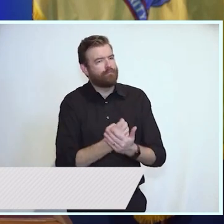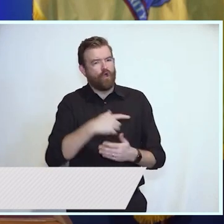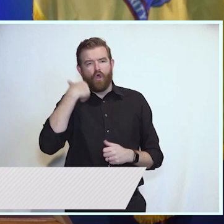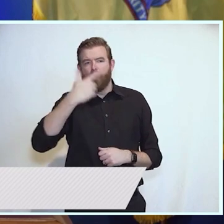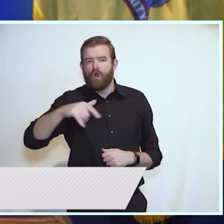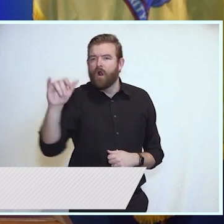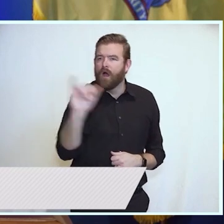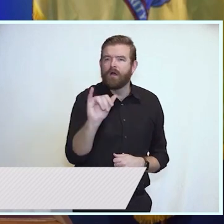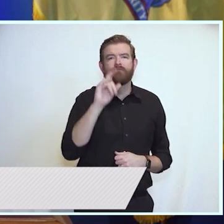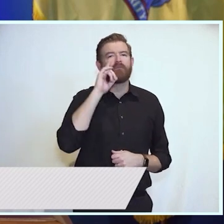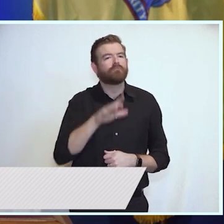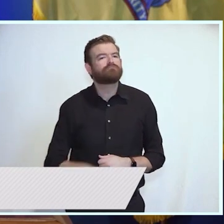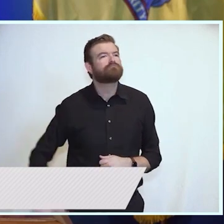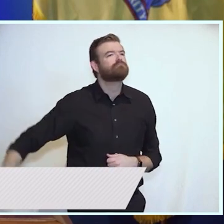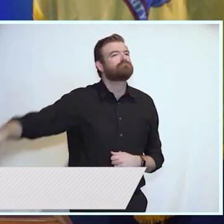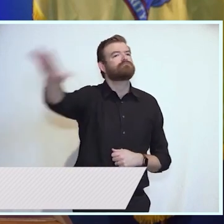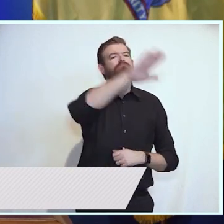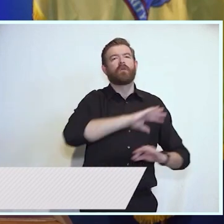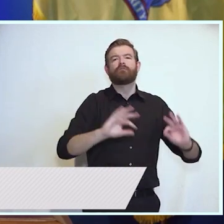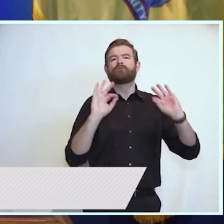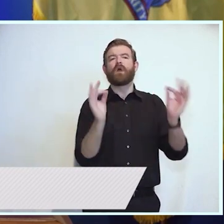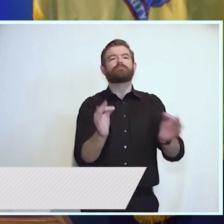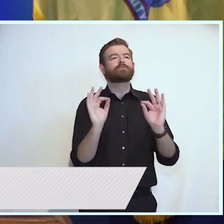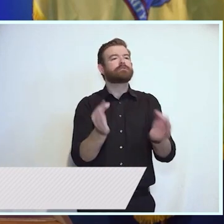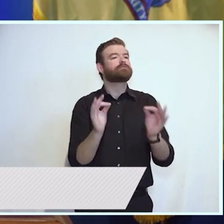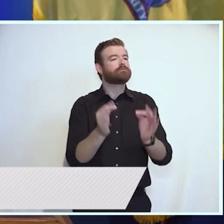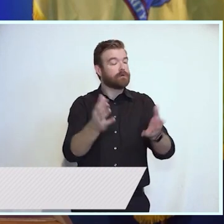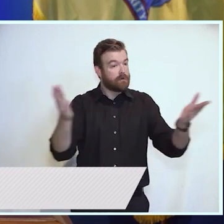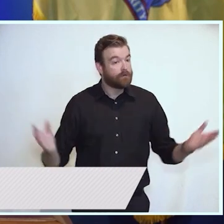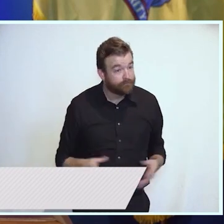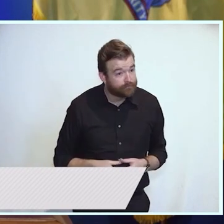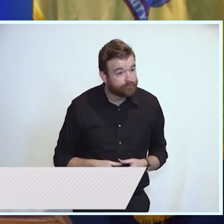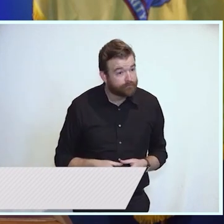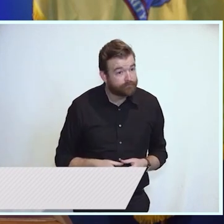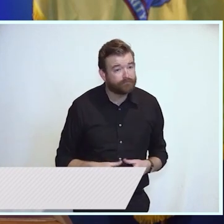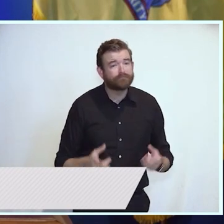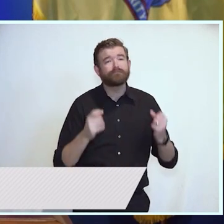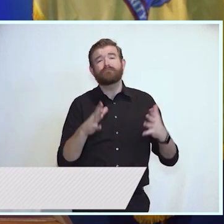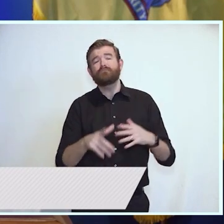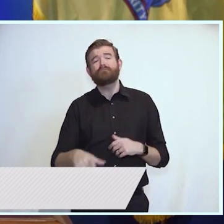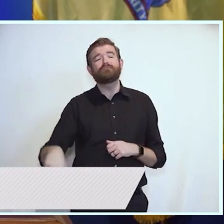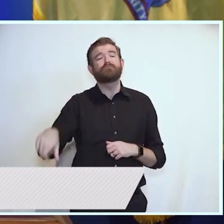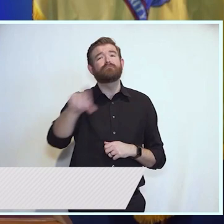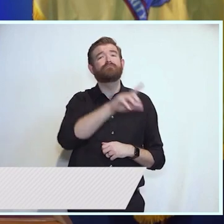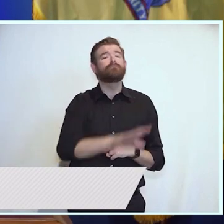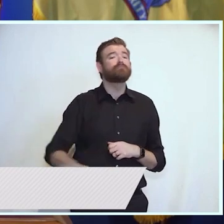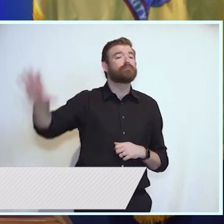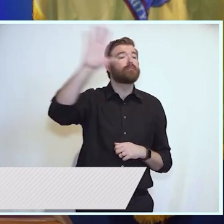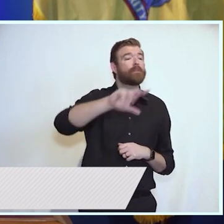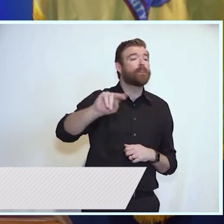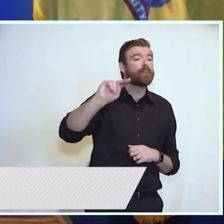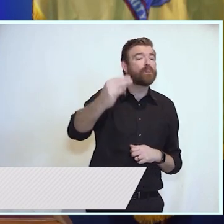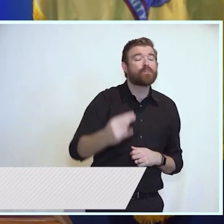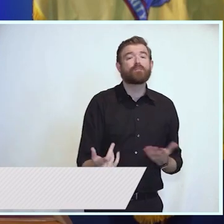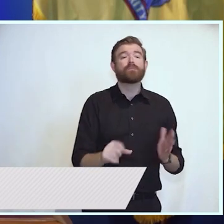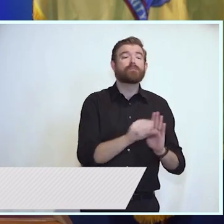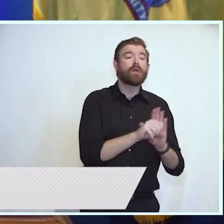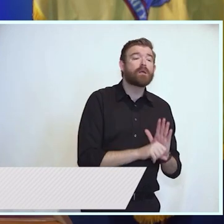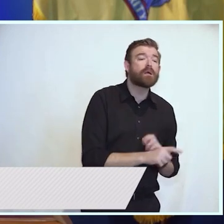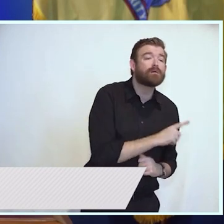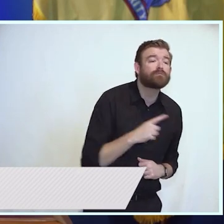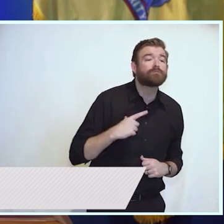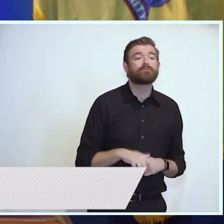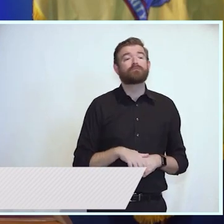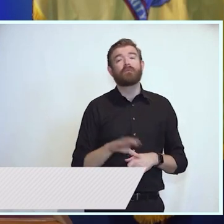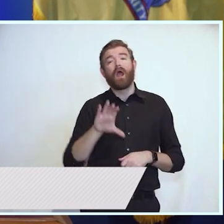works for every family looks like. So many of you across the state, state legislators, county and